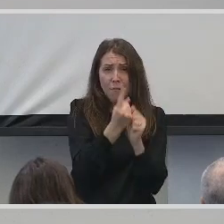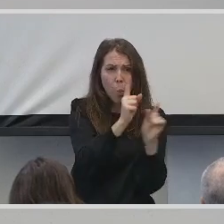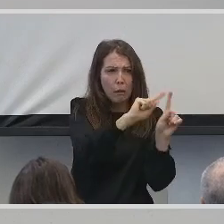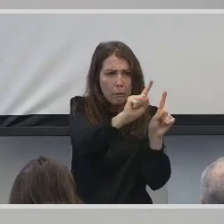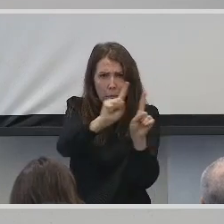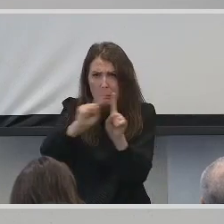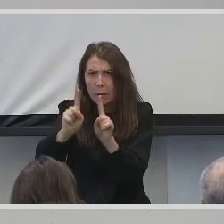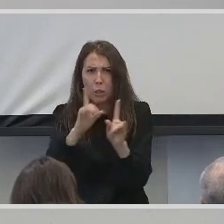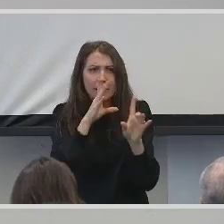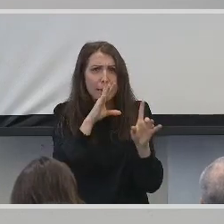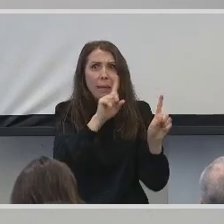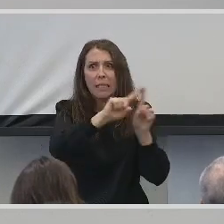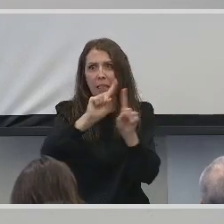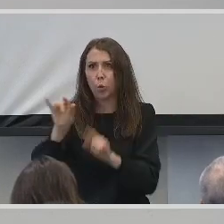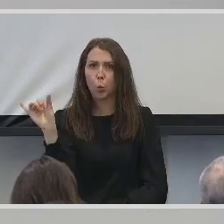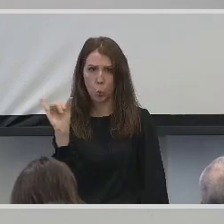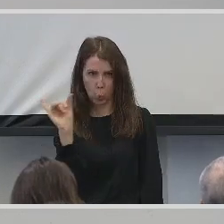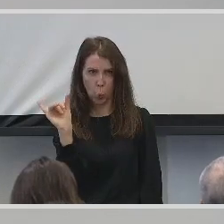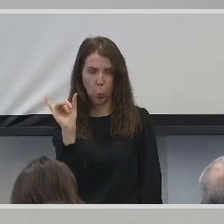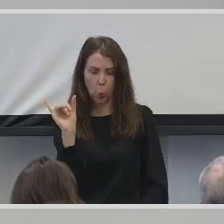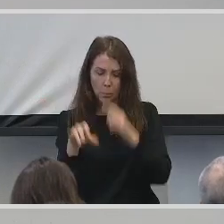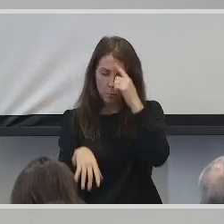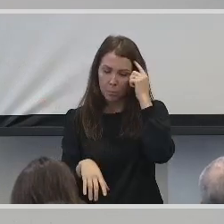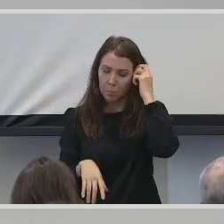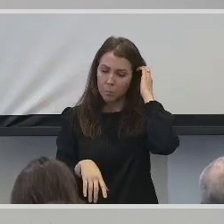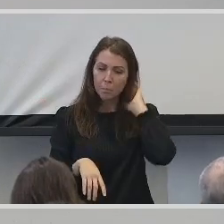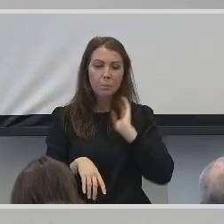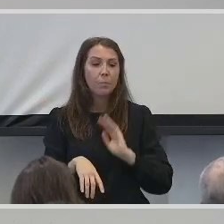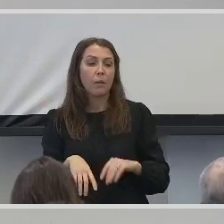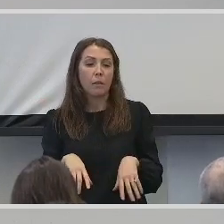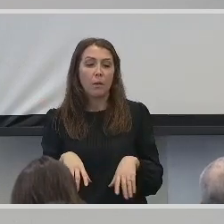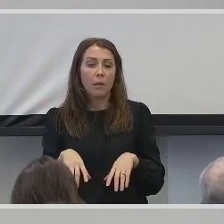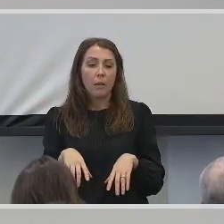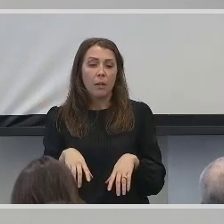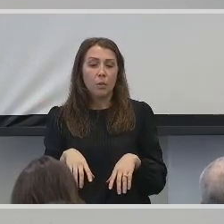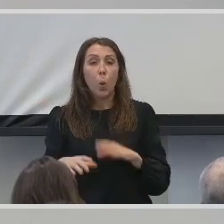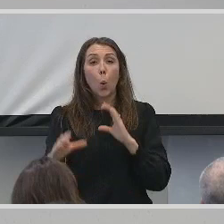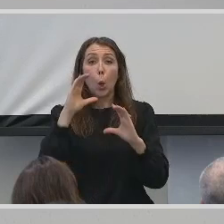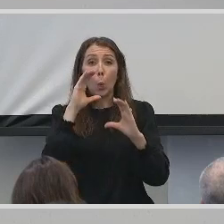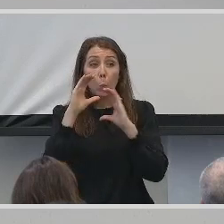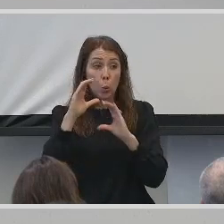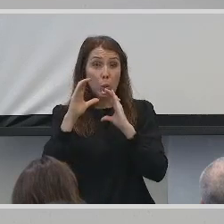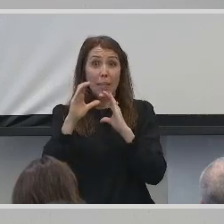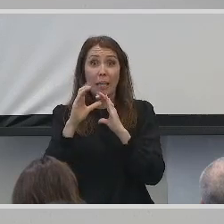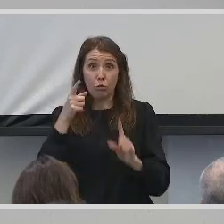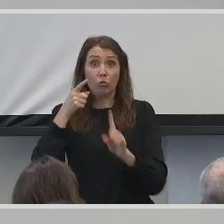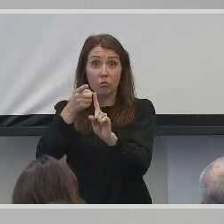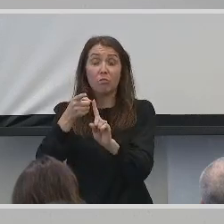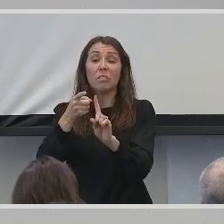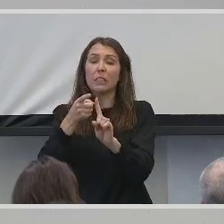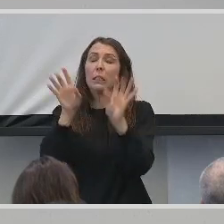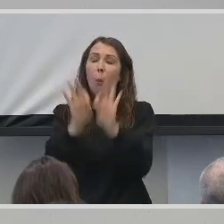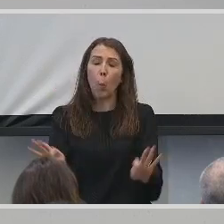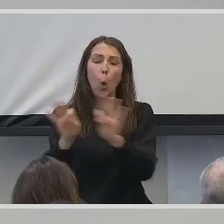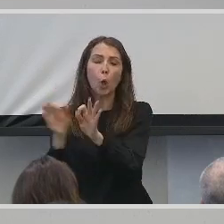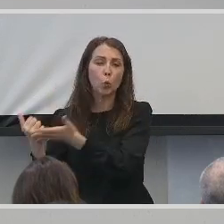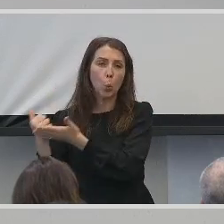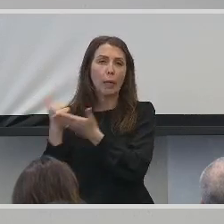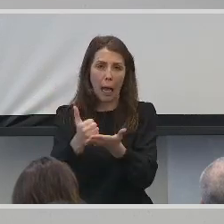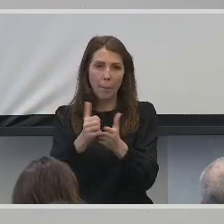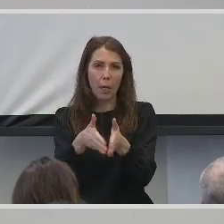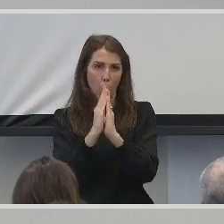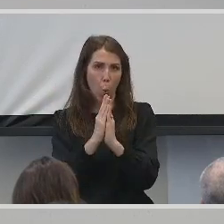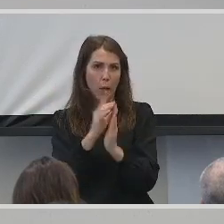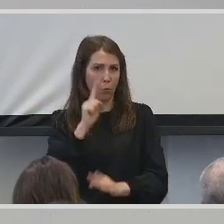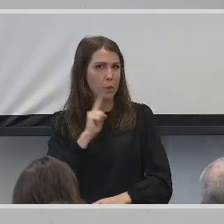when meeting a deaf person, it's best to ask about their communication preference and accommodate their request. Additionally,